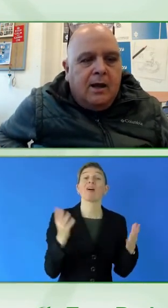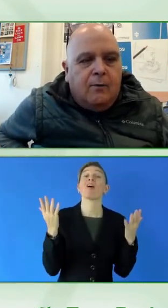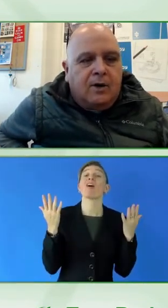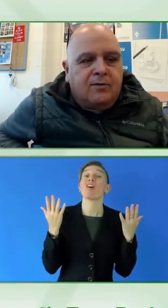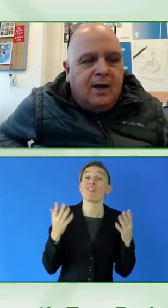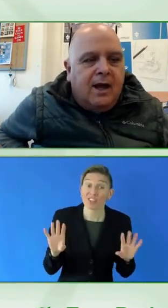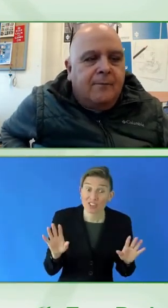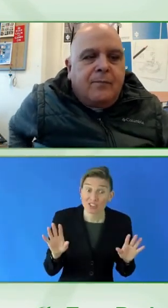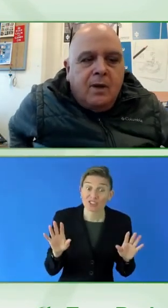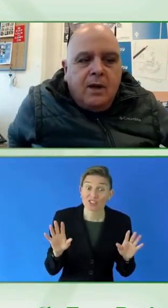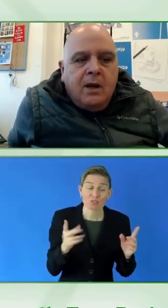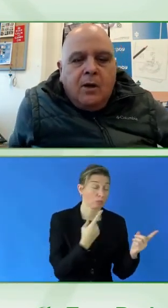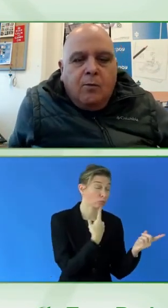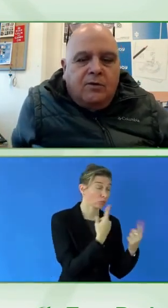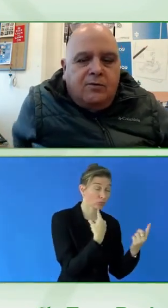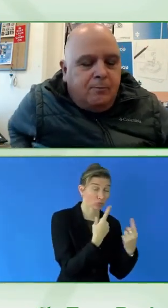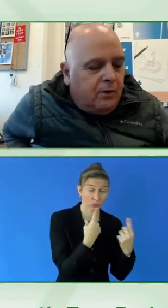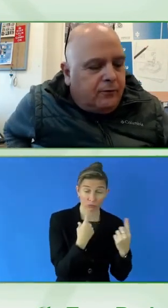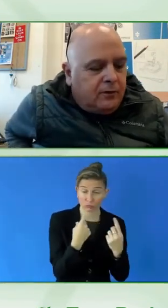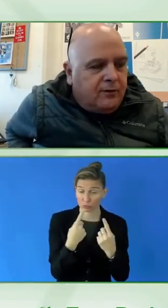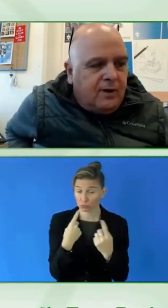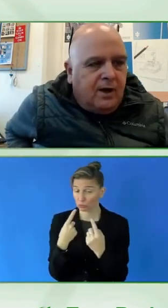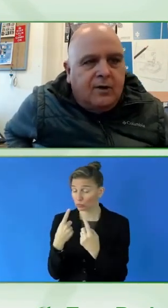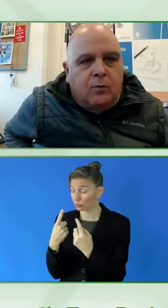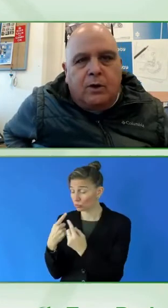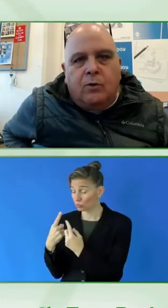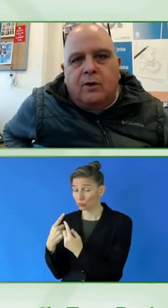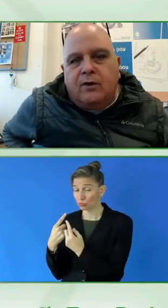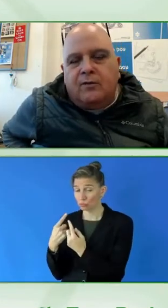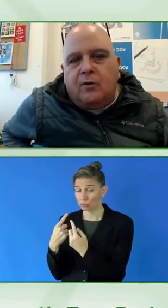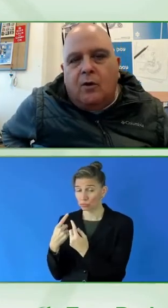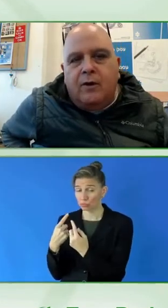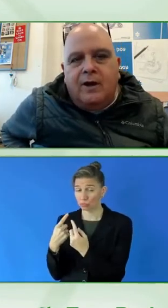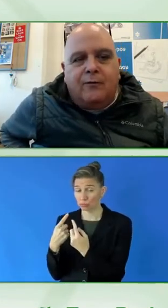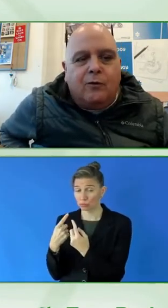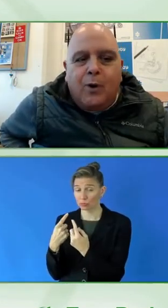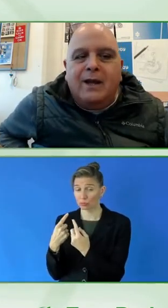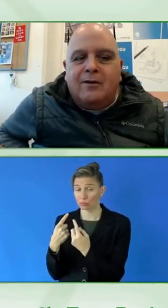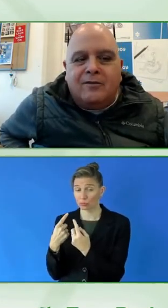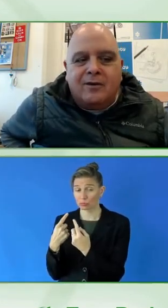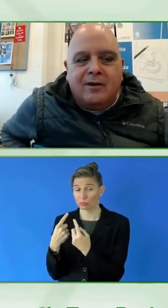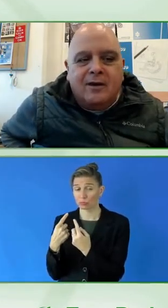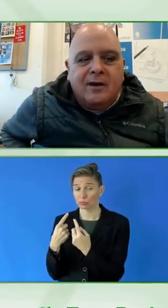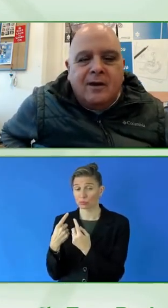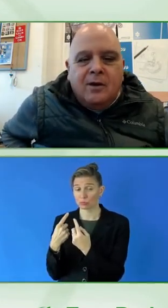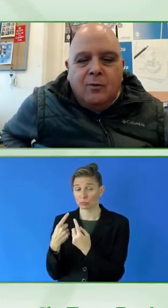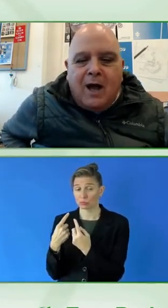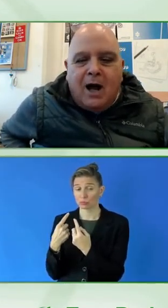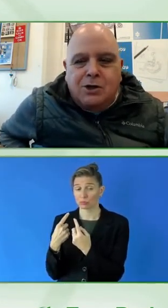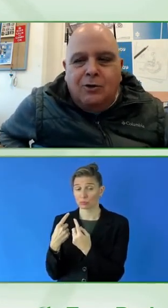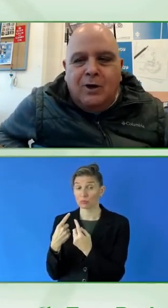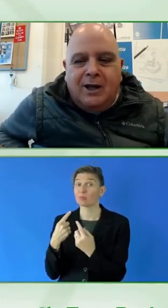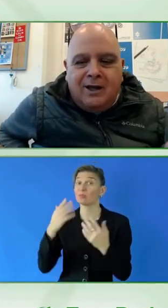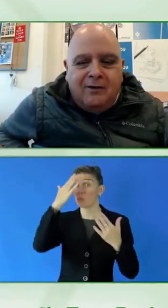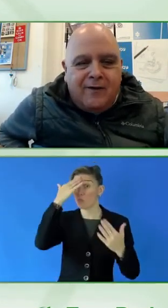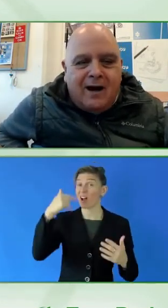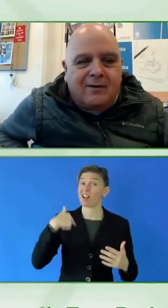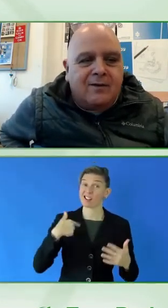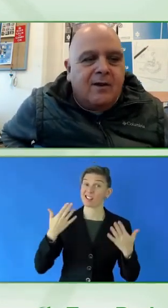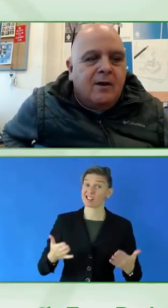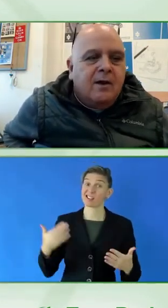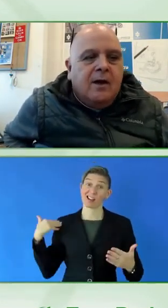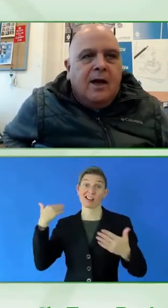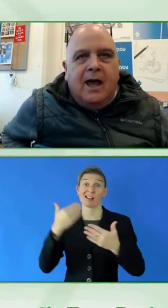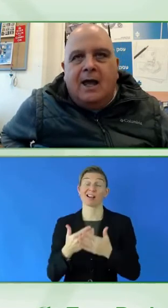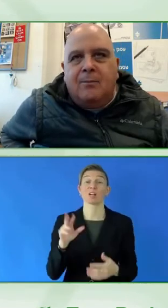And what's a, what's beautiful to see is that we're doing this already for 20 years. We're actually doing it in